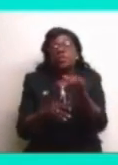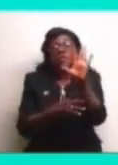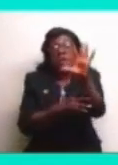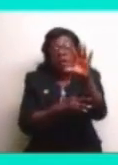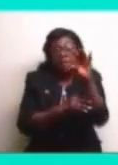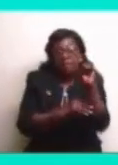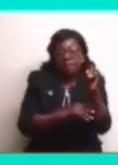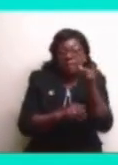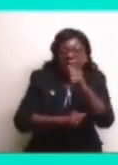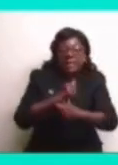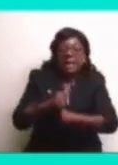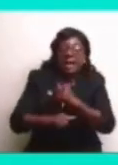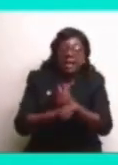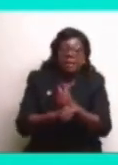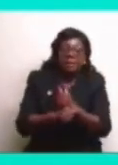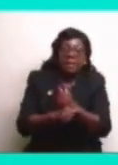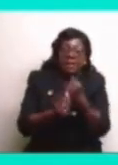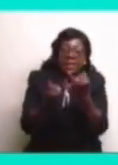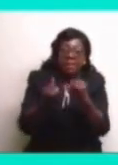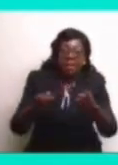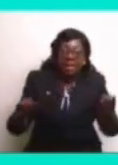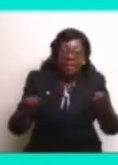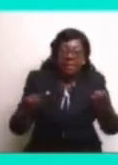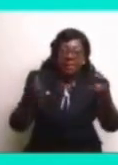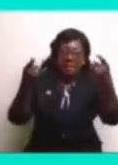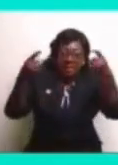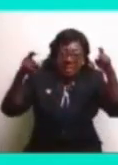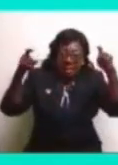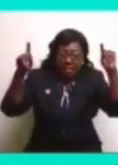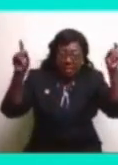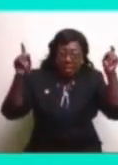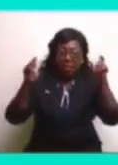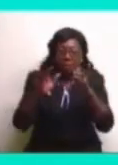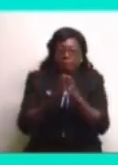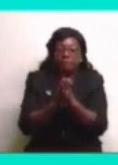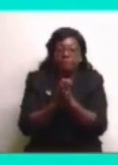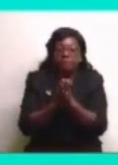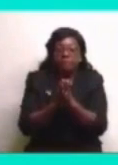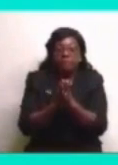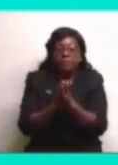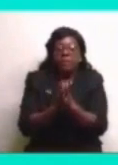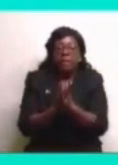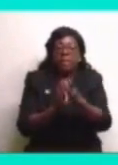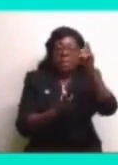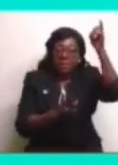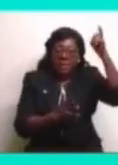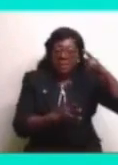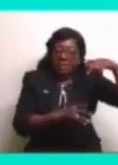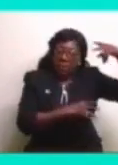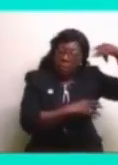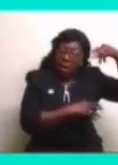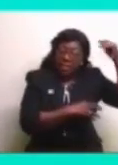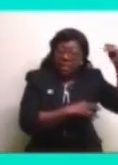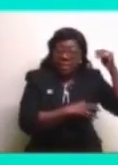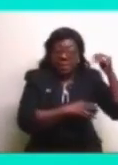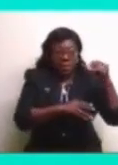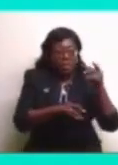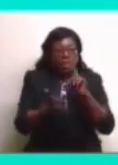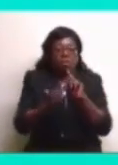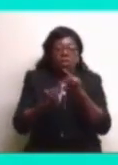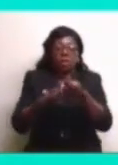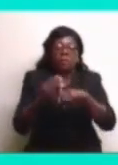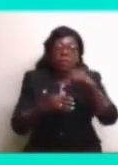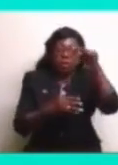that he's not able to be here for the 50th anniversary. The deputy prime minister referred to